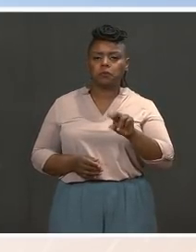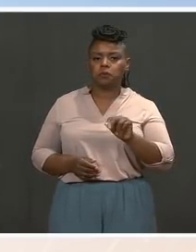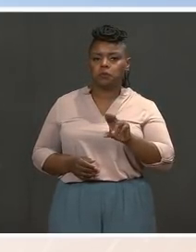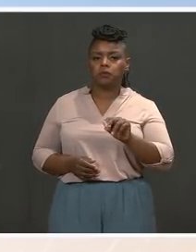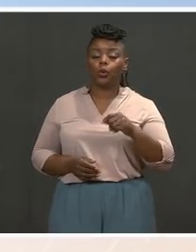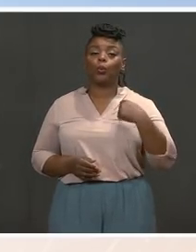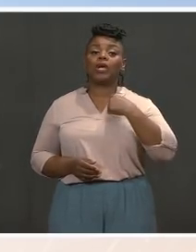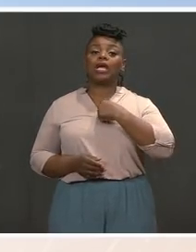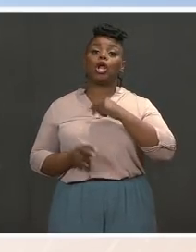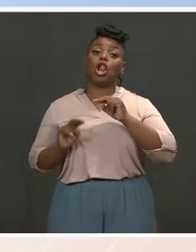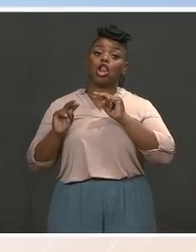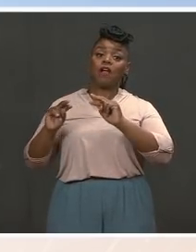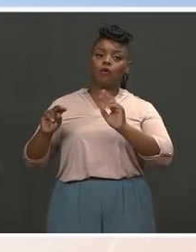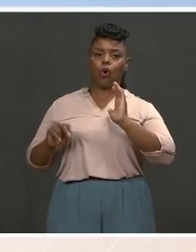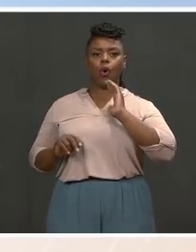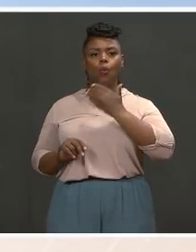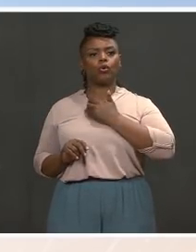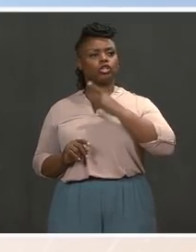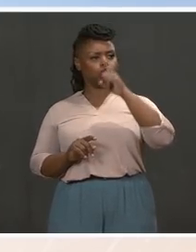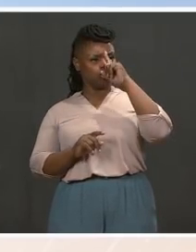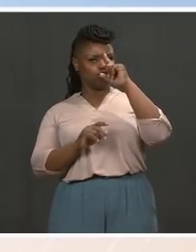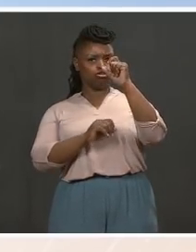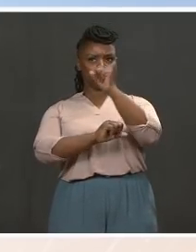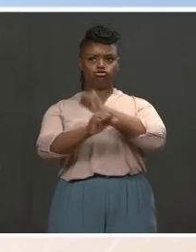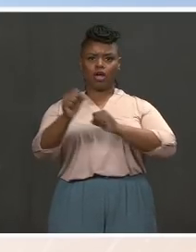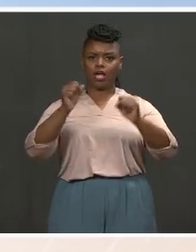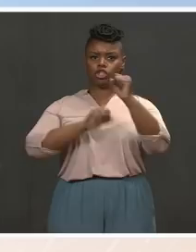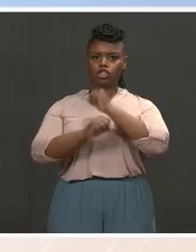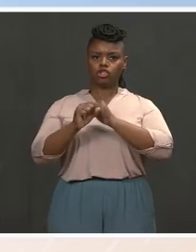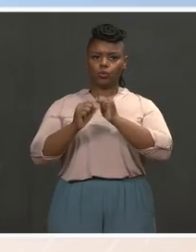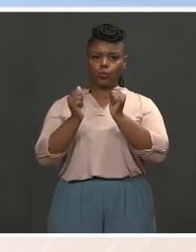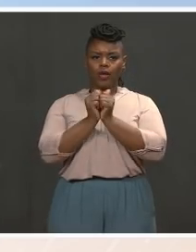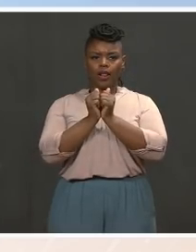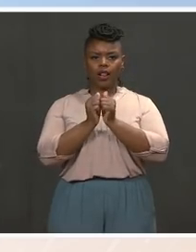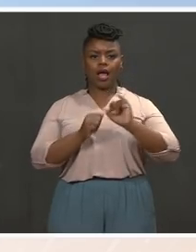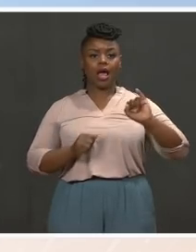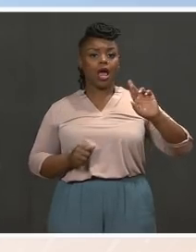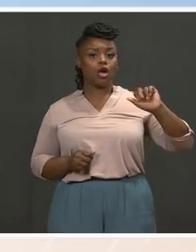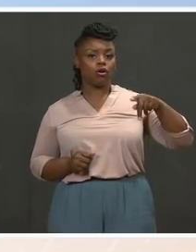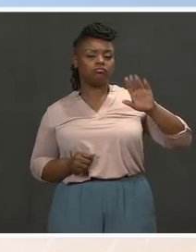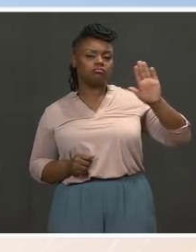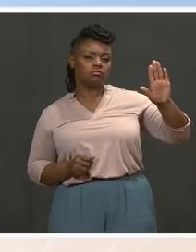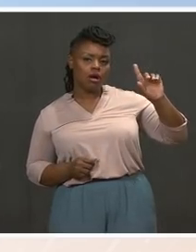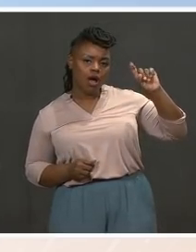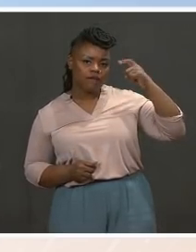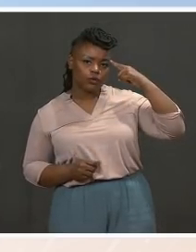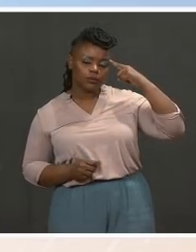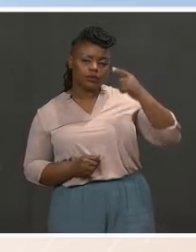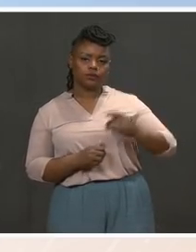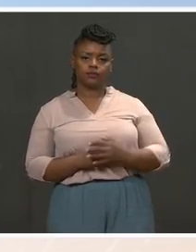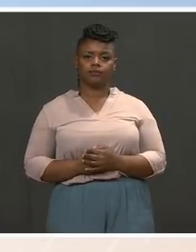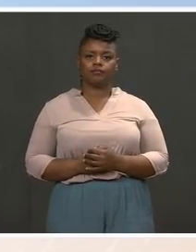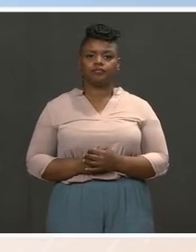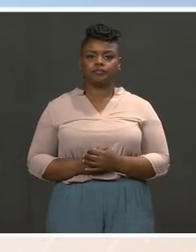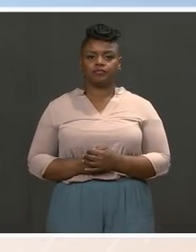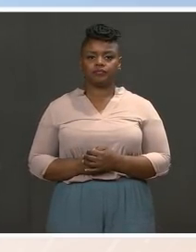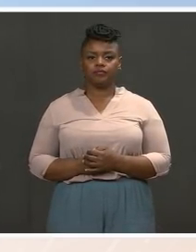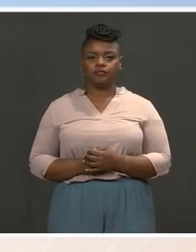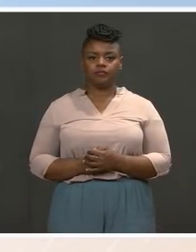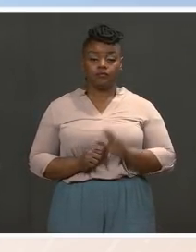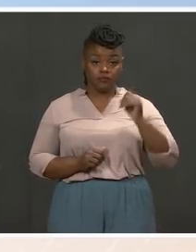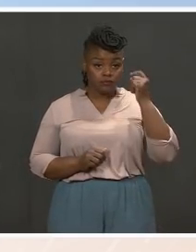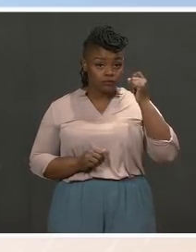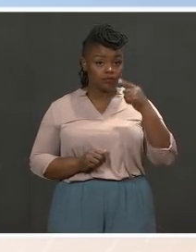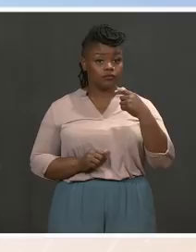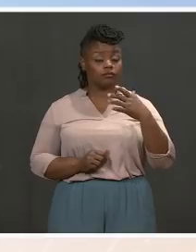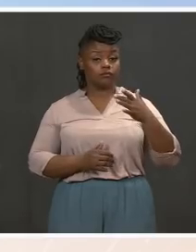government of Iraq over the month of April. The meetings will further clarify that coalition forces are in Iraq at the invitation of